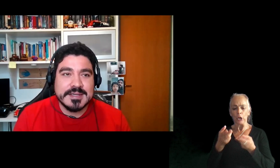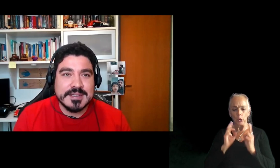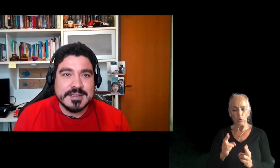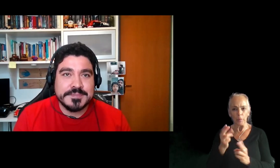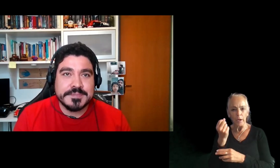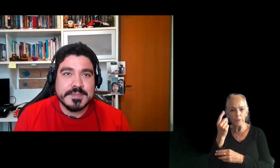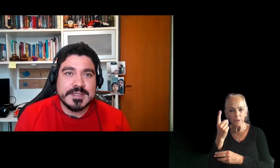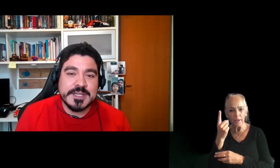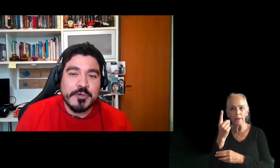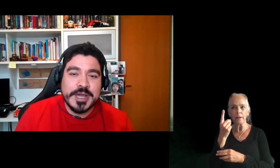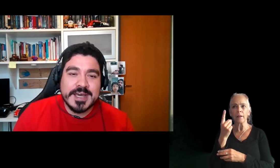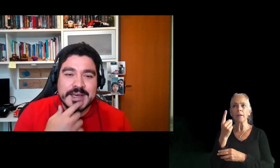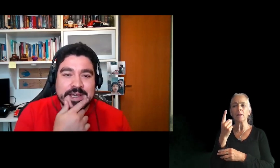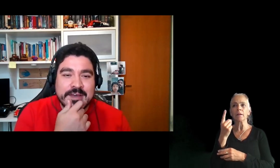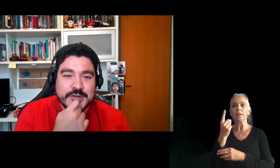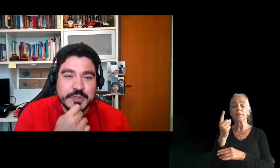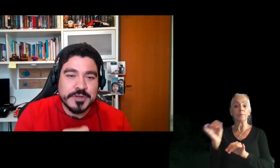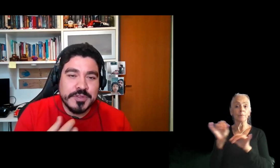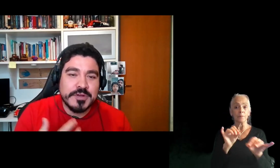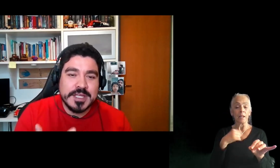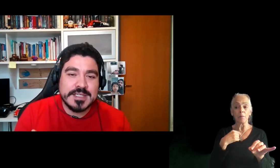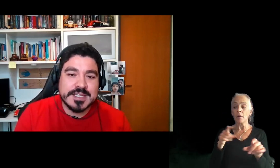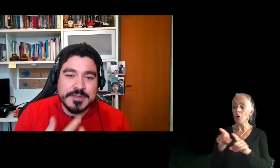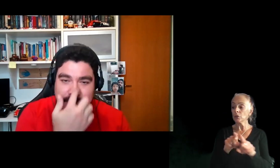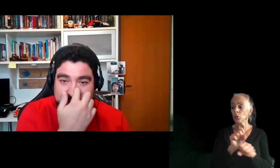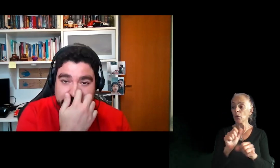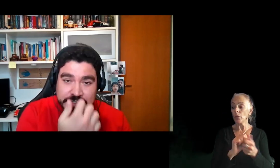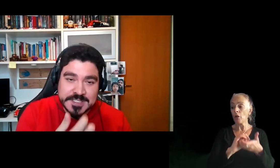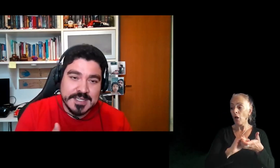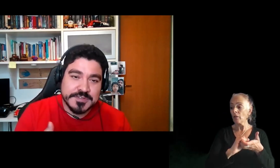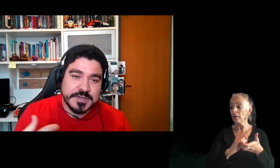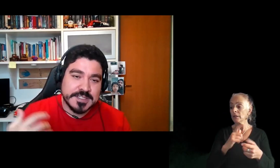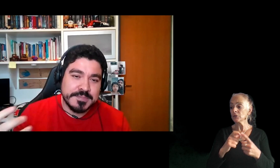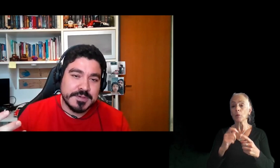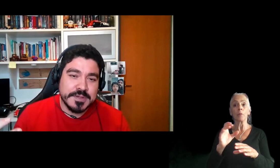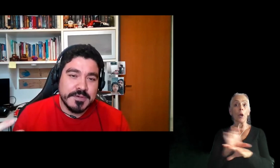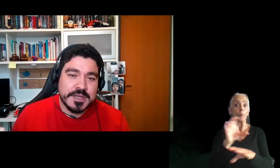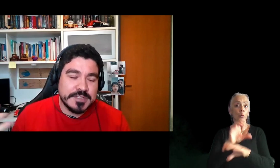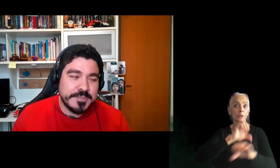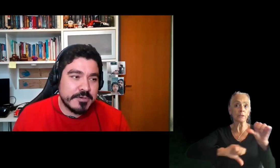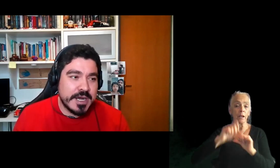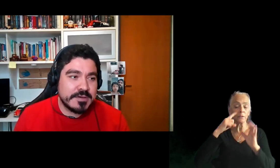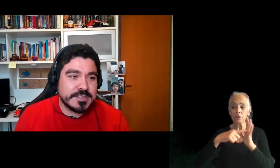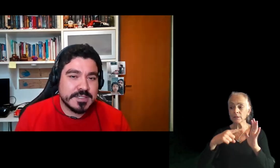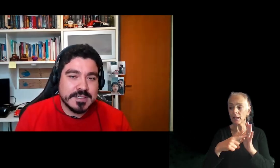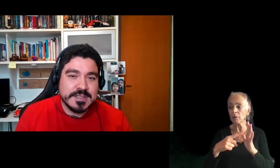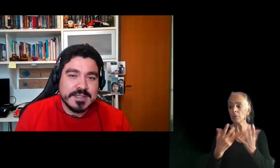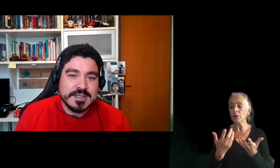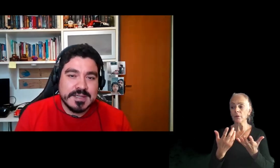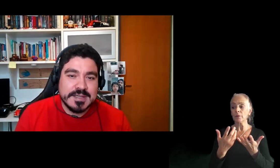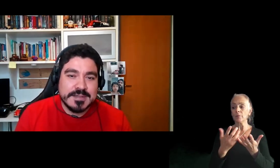Um, the same way I have also worked with colleagues coming from computer science, for example, with a good background,